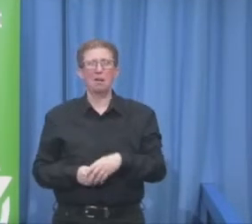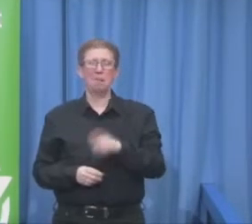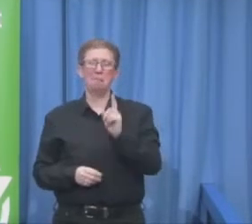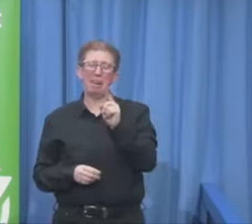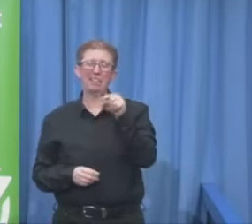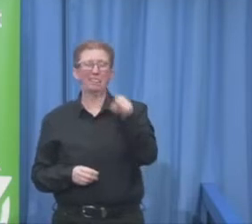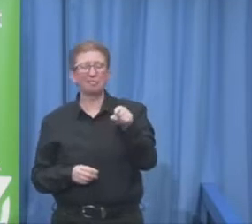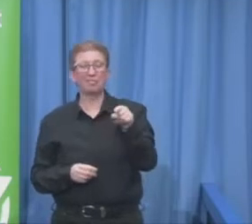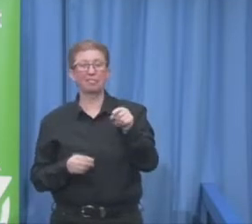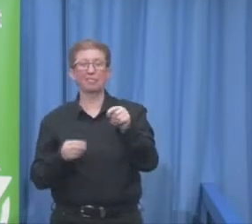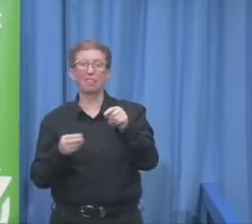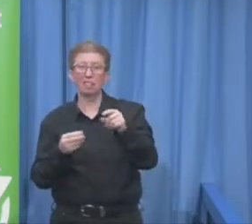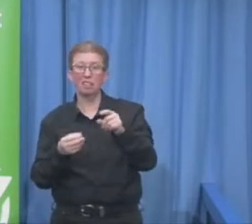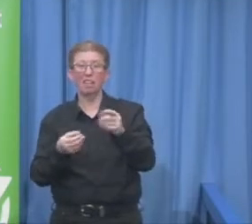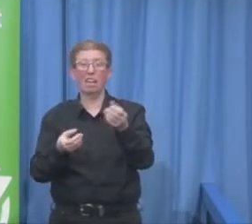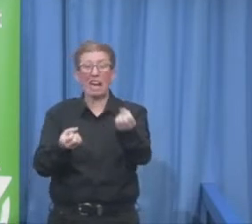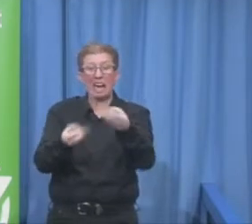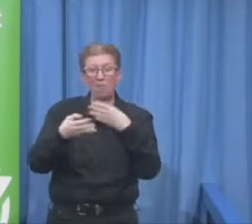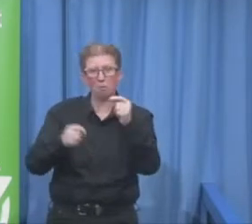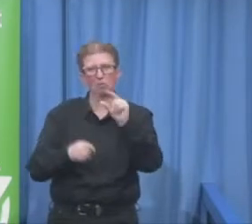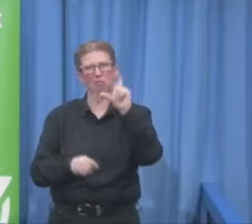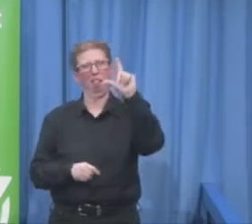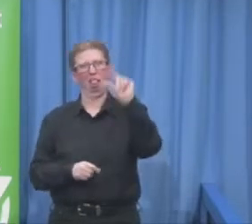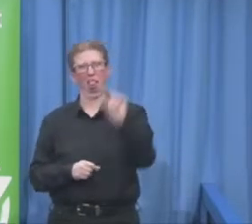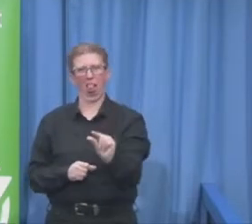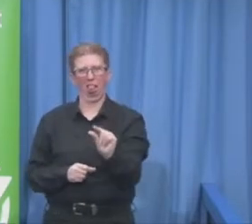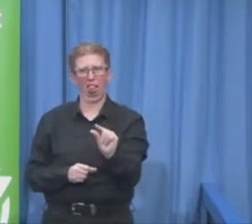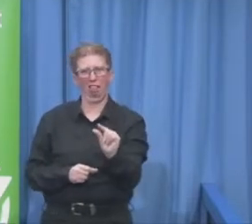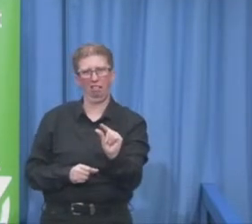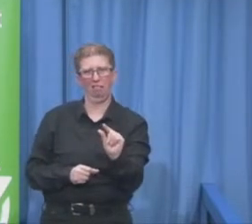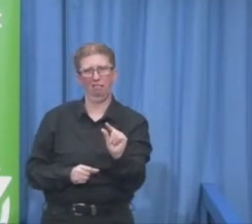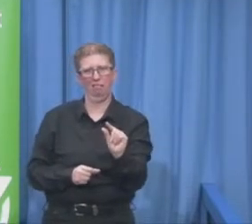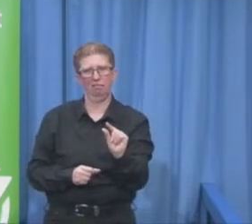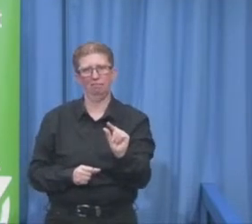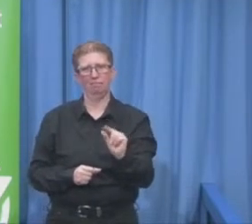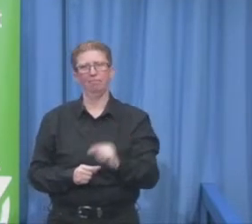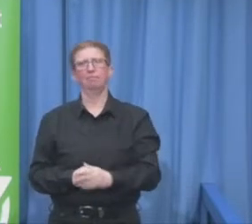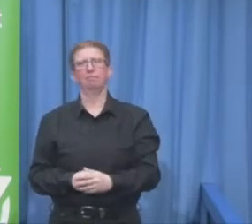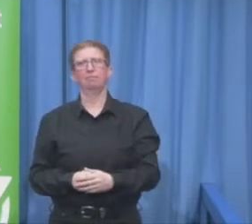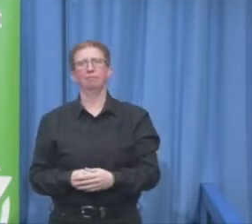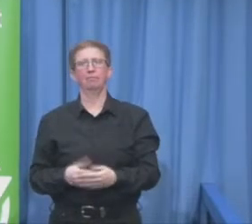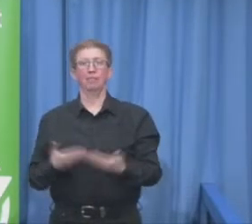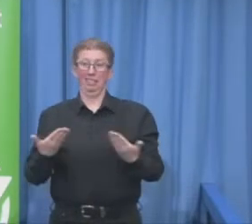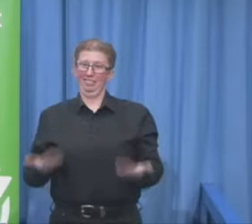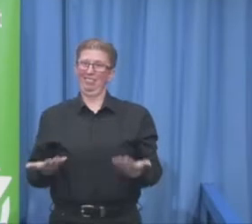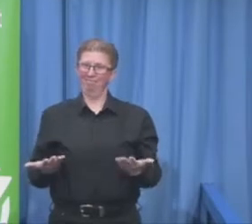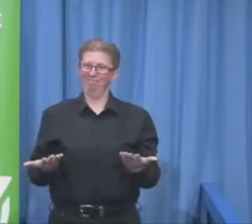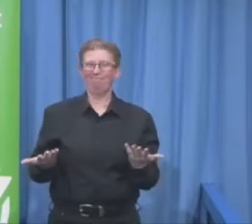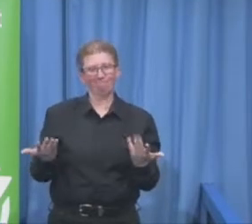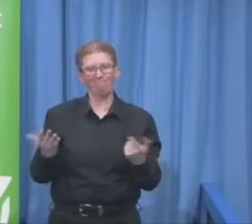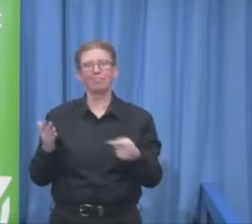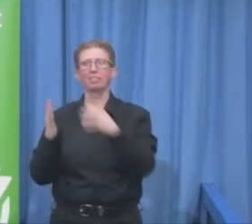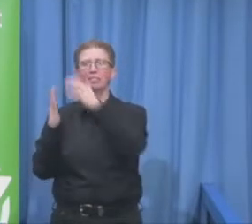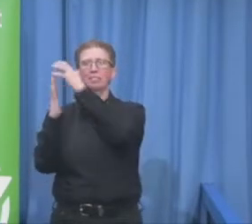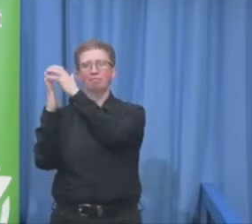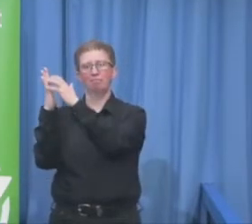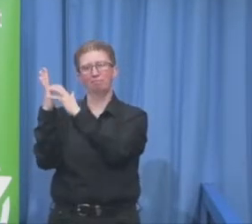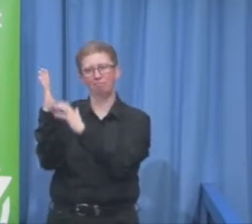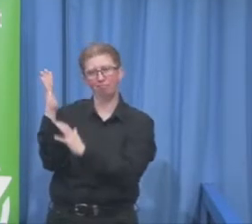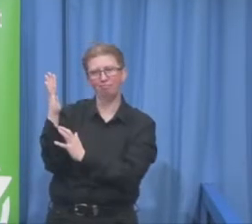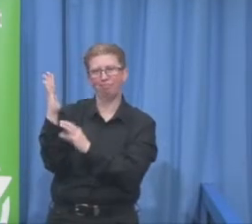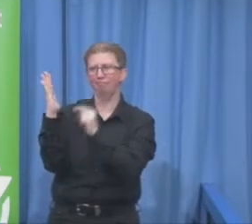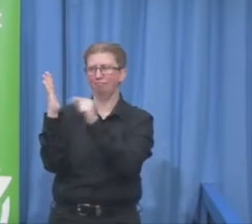of a region. So the details you will find in the report so I don't want to go too much into detail just to